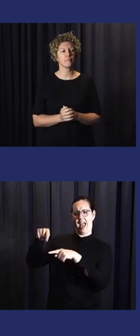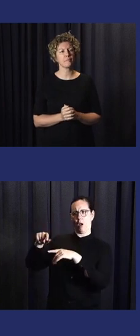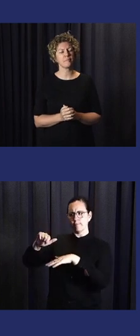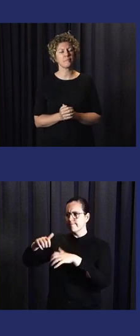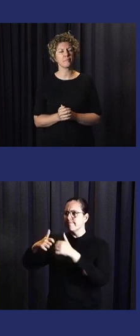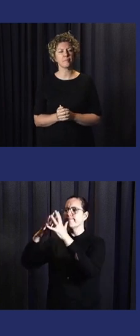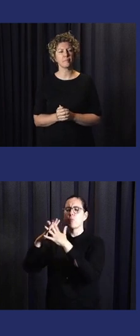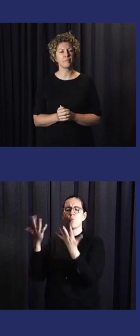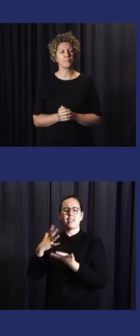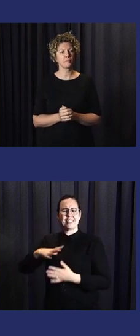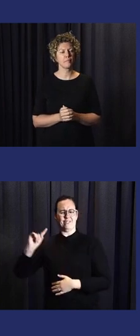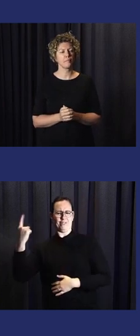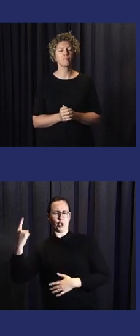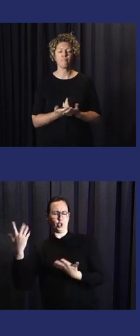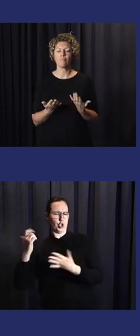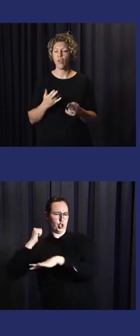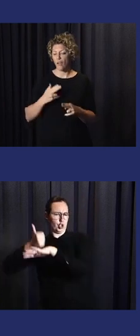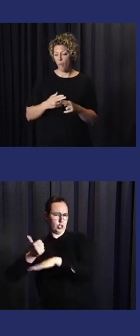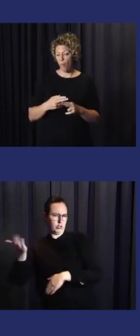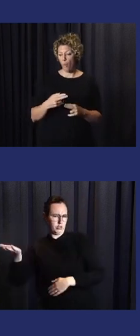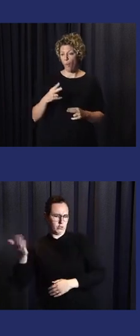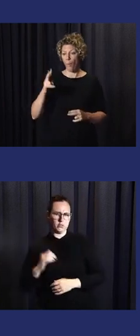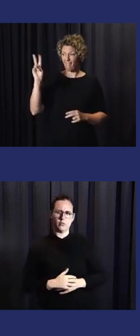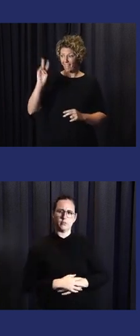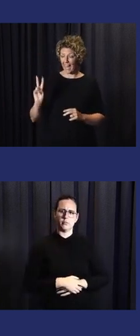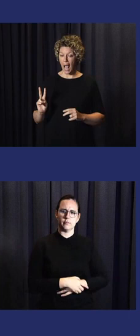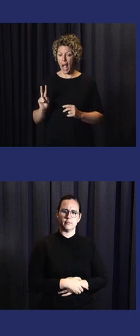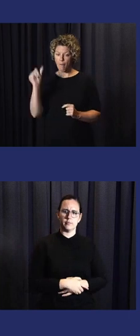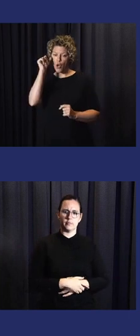Actually, for the early warning,